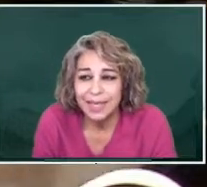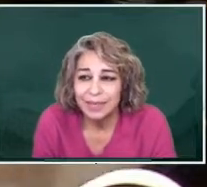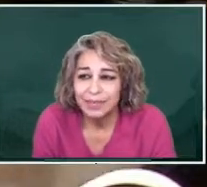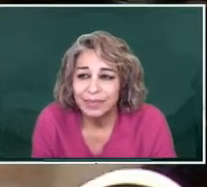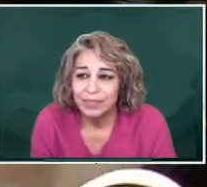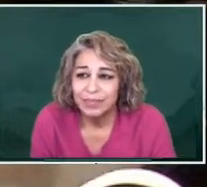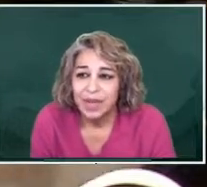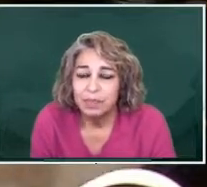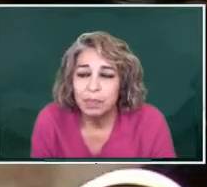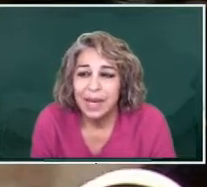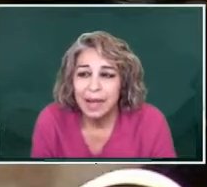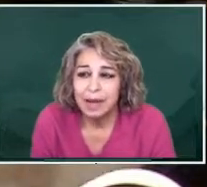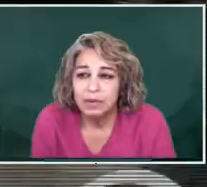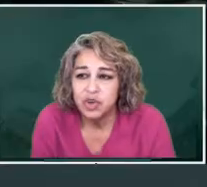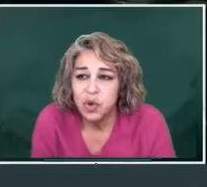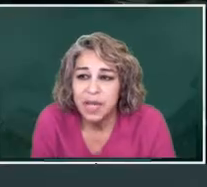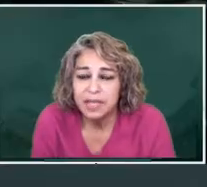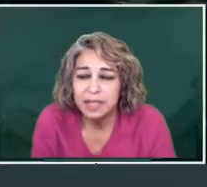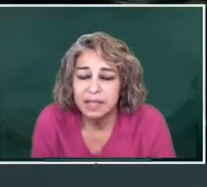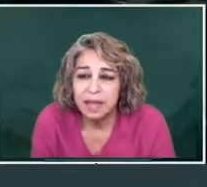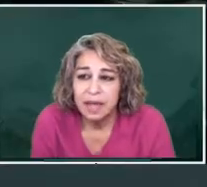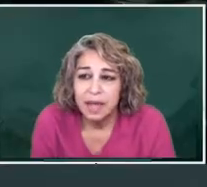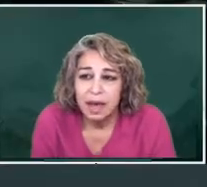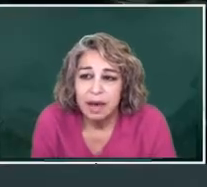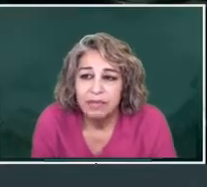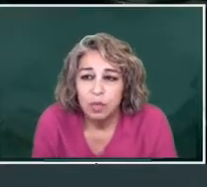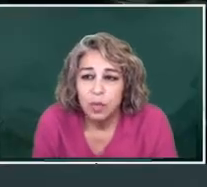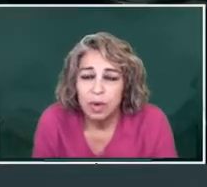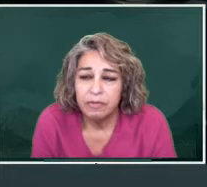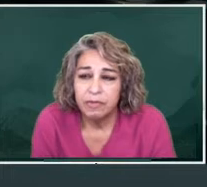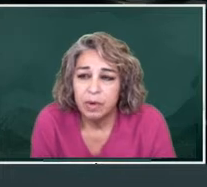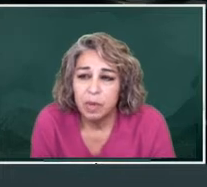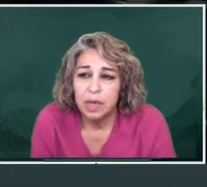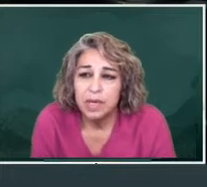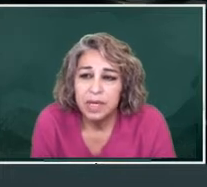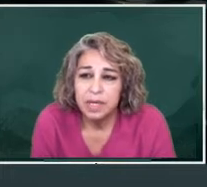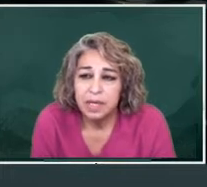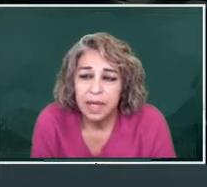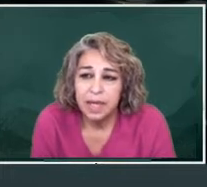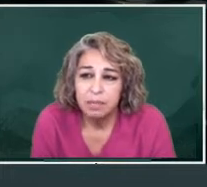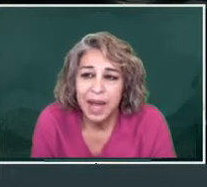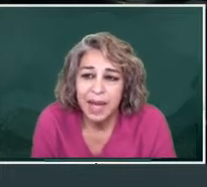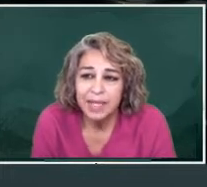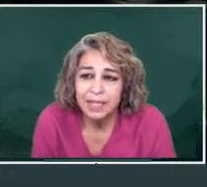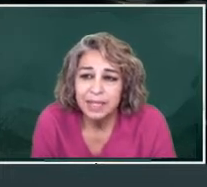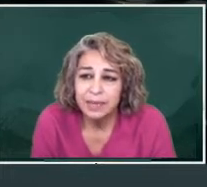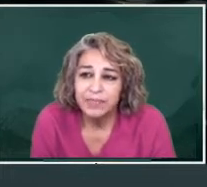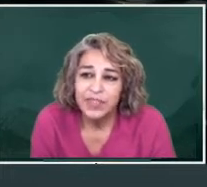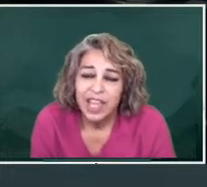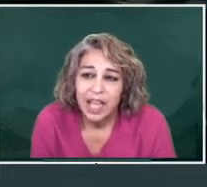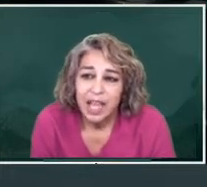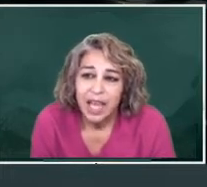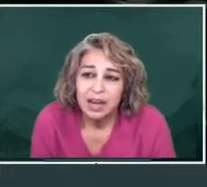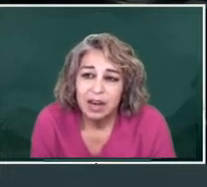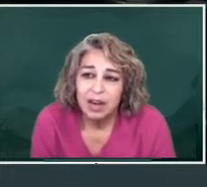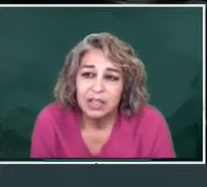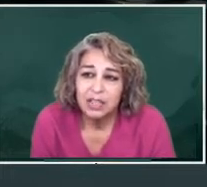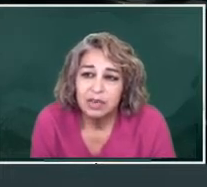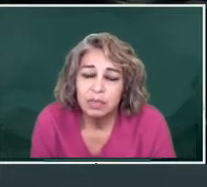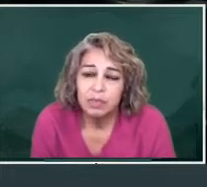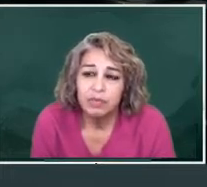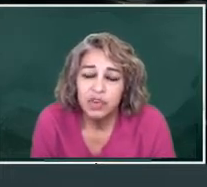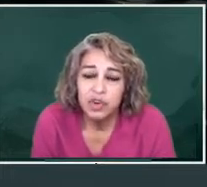planting trees for wood and pines and